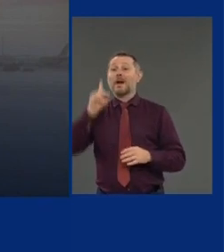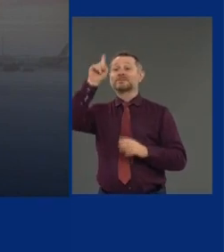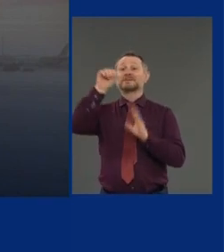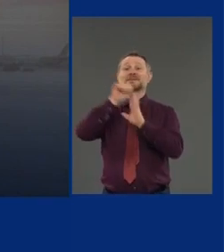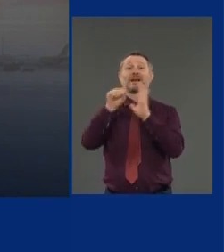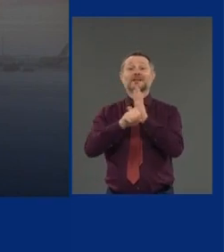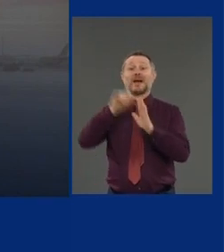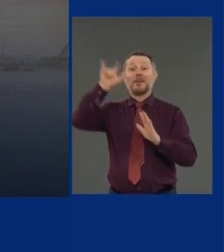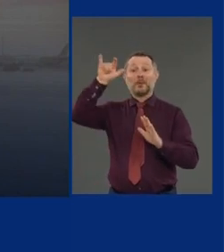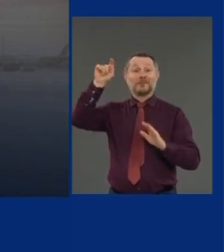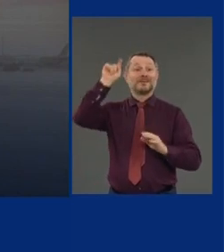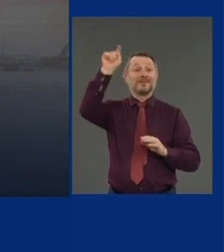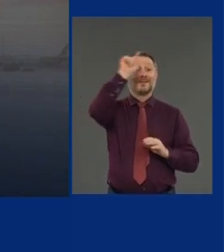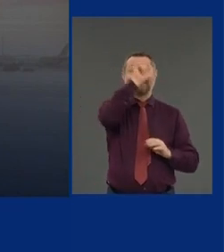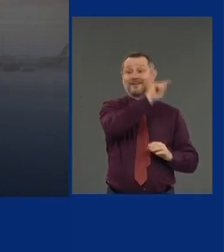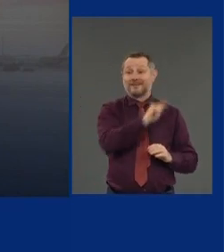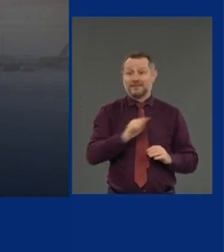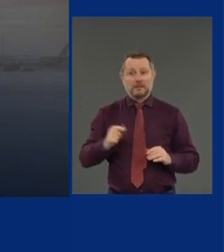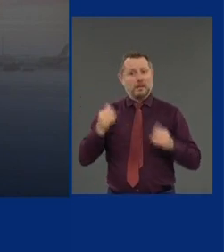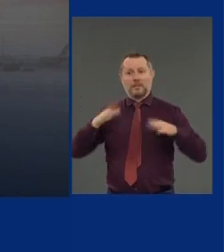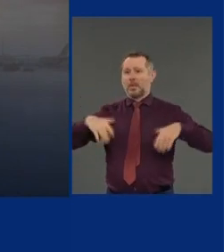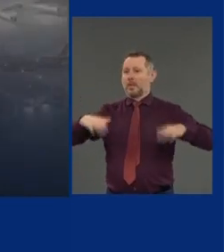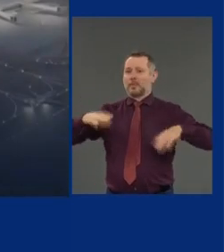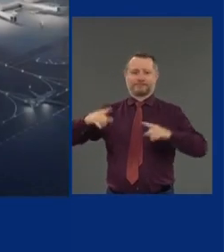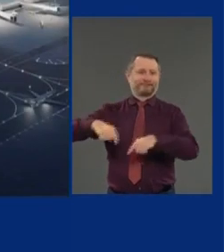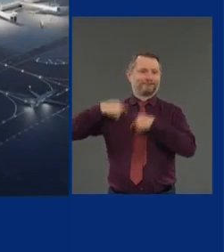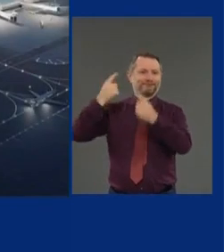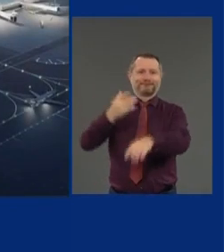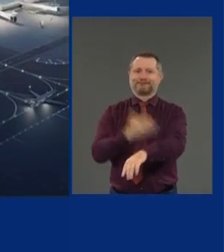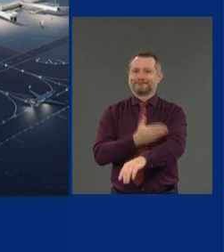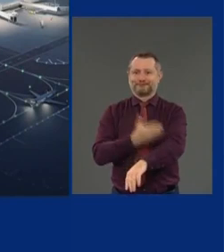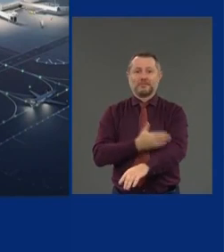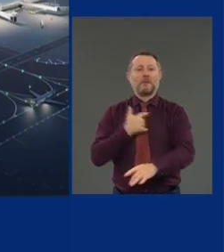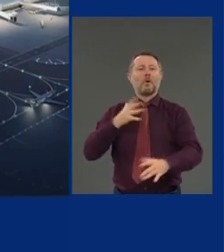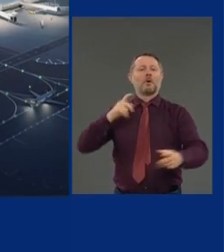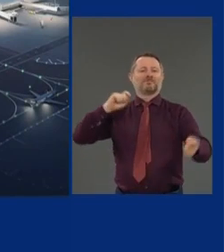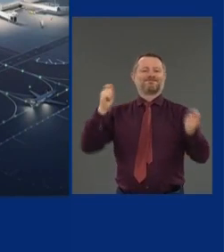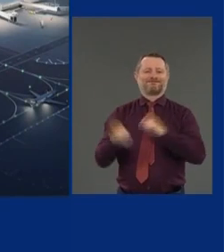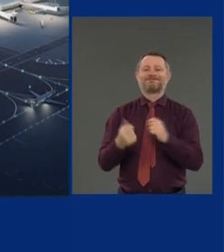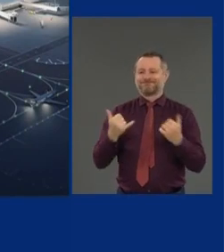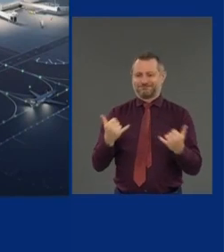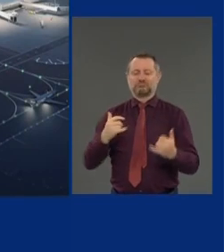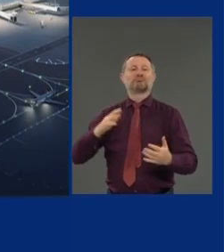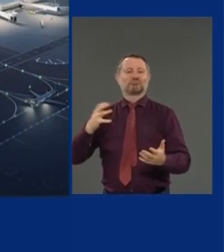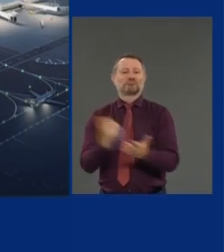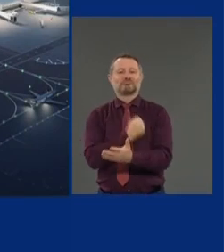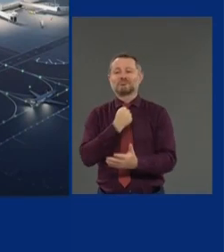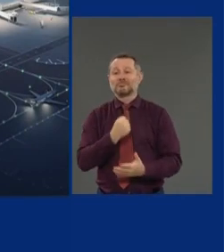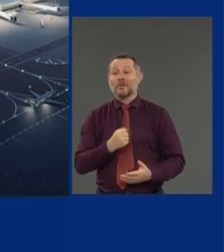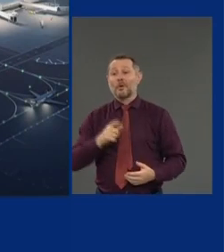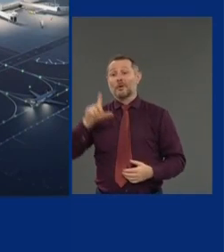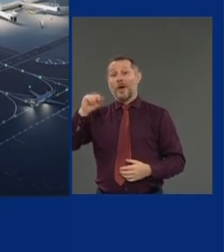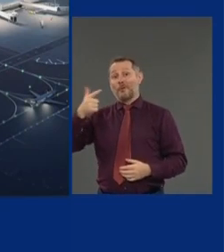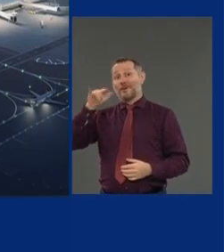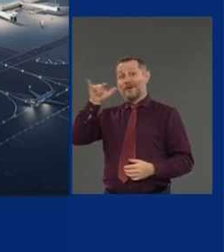of them haven't been redone in decades, now is the time to do it. And LaGuardia Airport, now is the